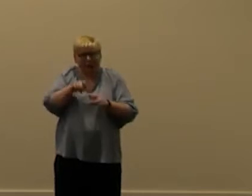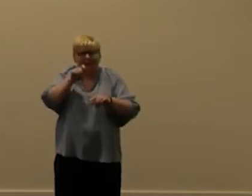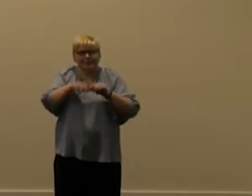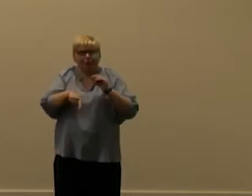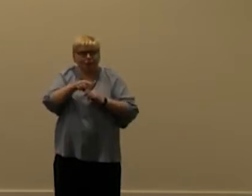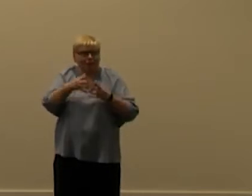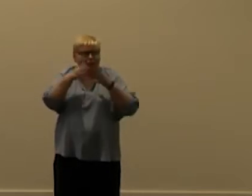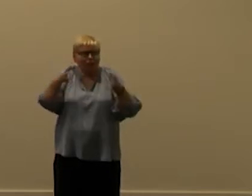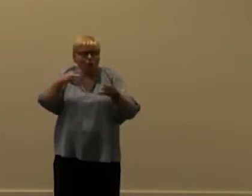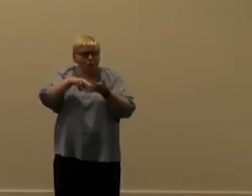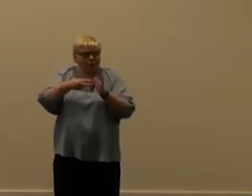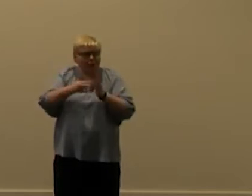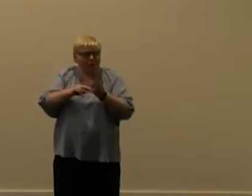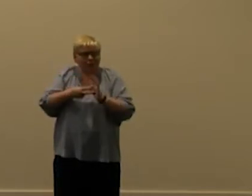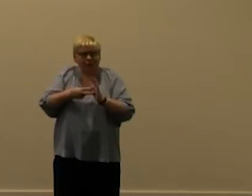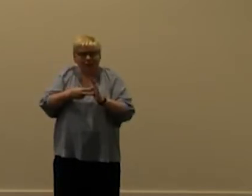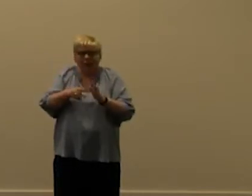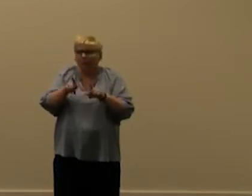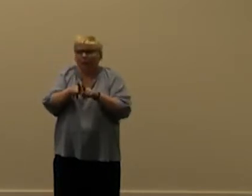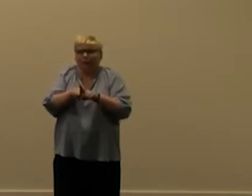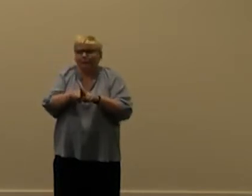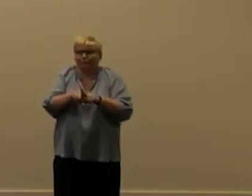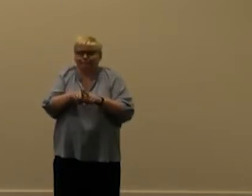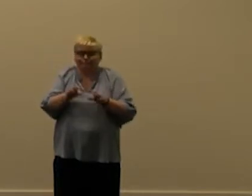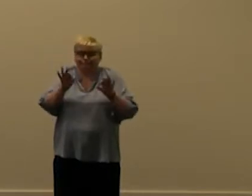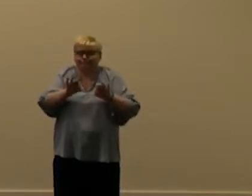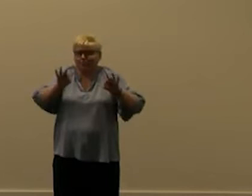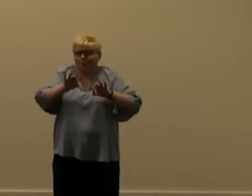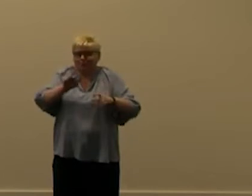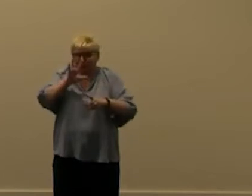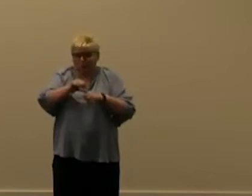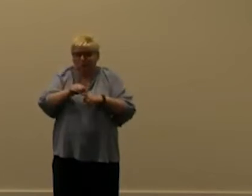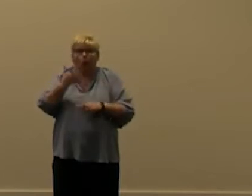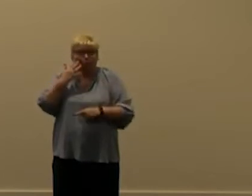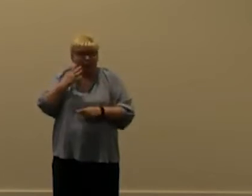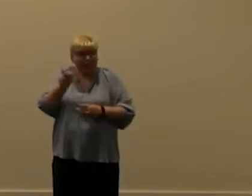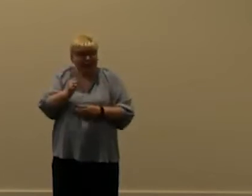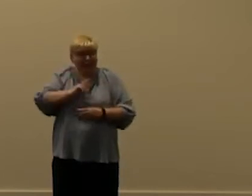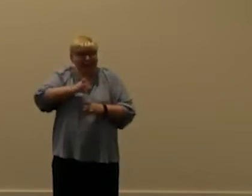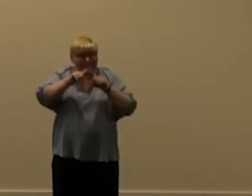large organizations will get but like nobody nobody notices i think they'll notice when get the invoice though